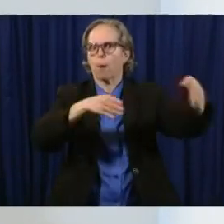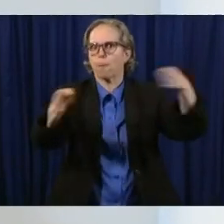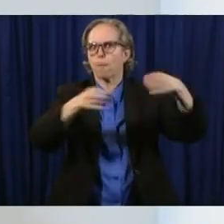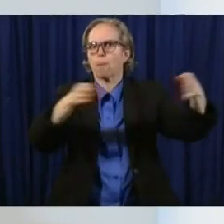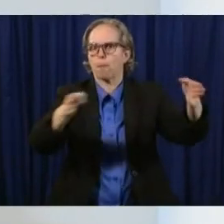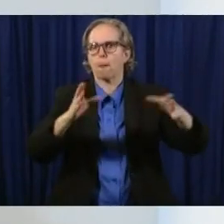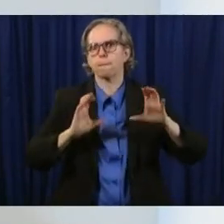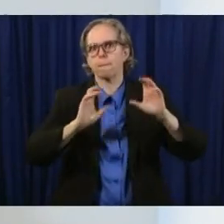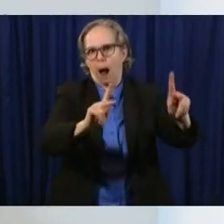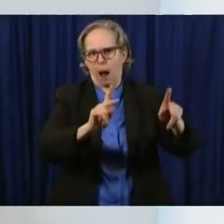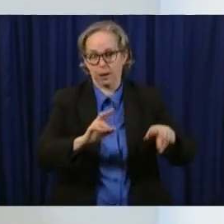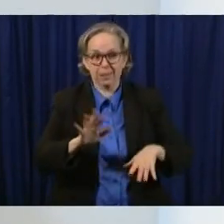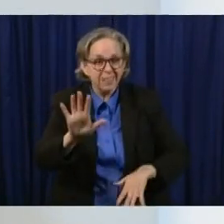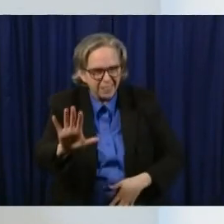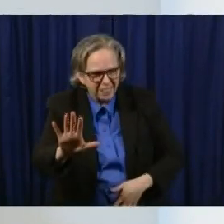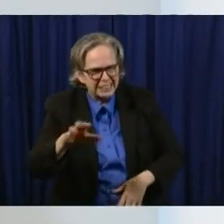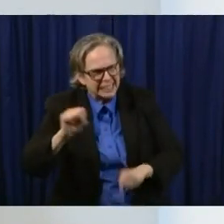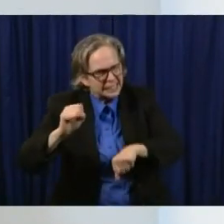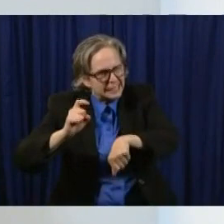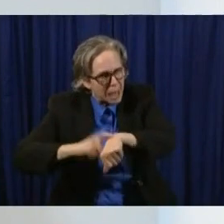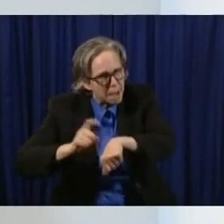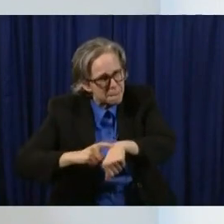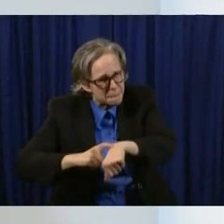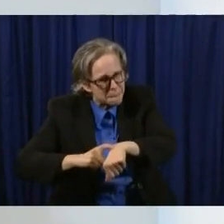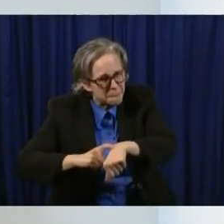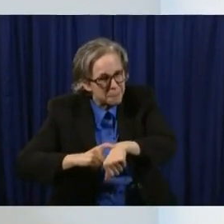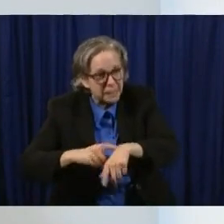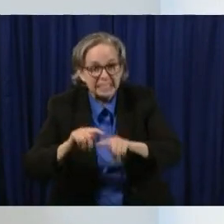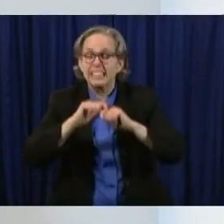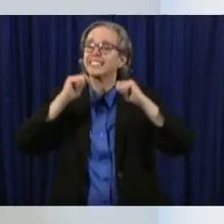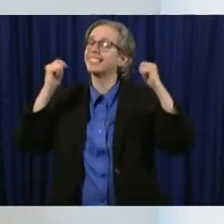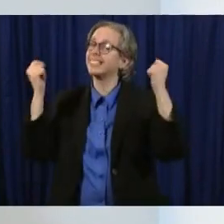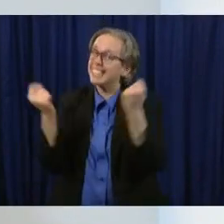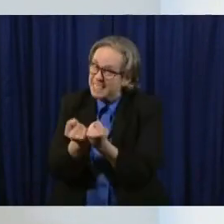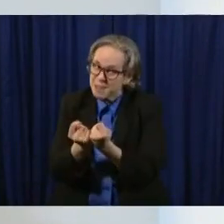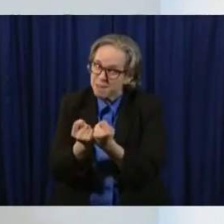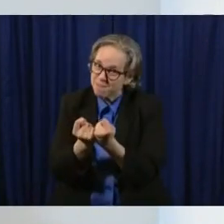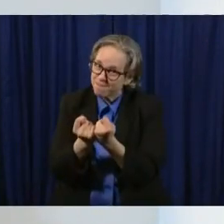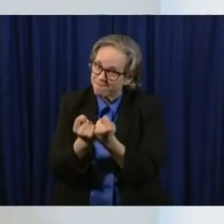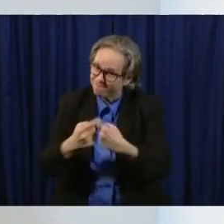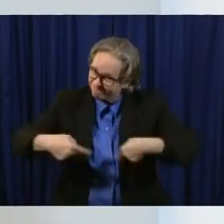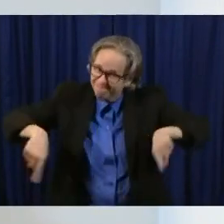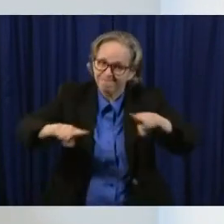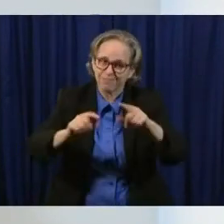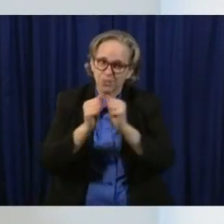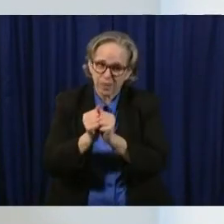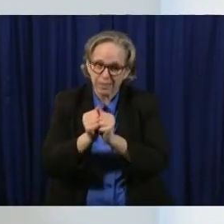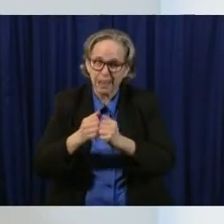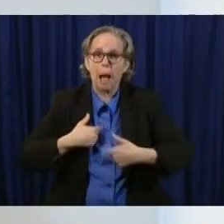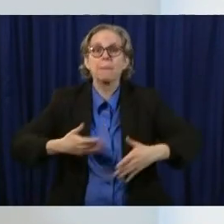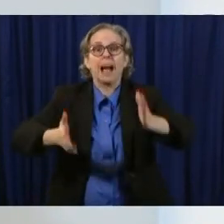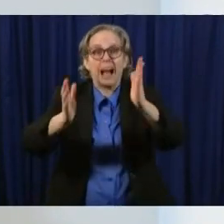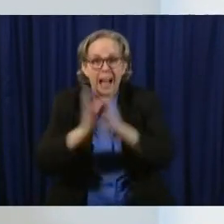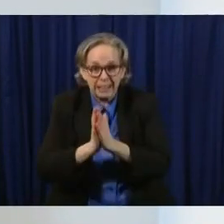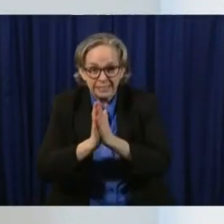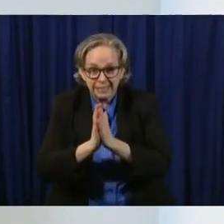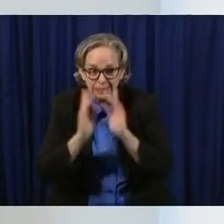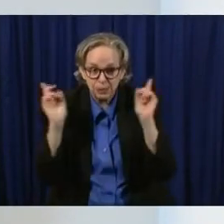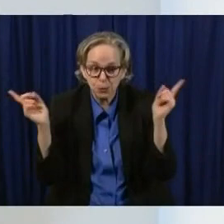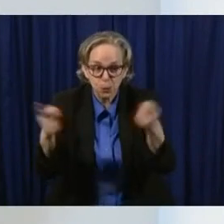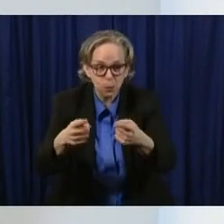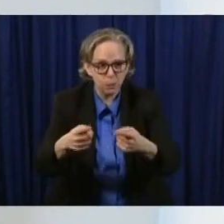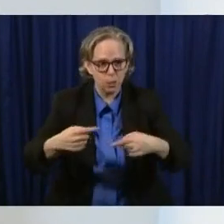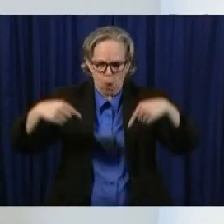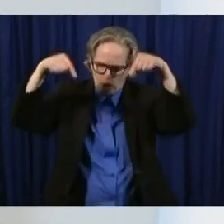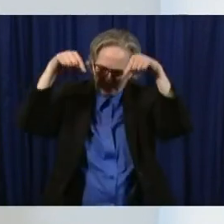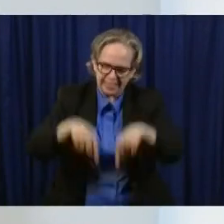a while but it's going to take that team effort again we're just appealing to you in doing this that we're all in this together these are